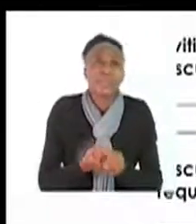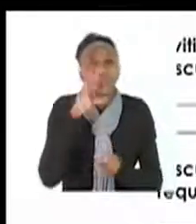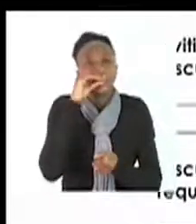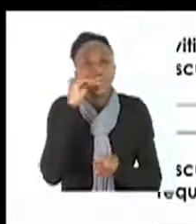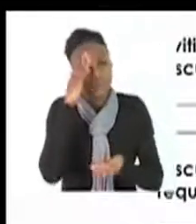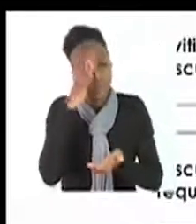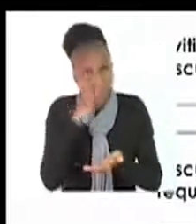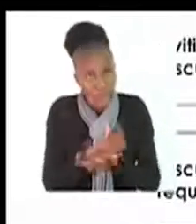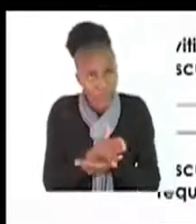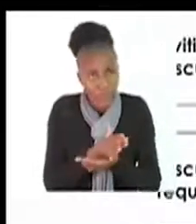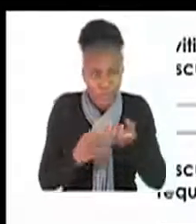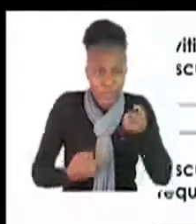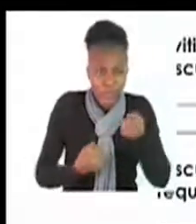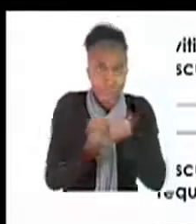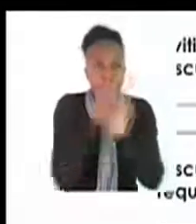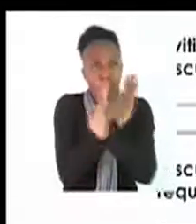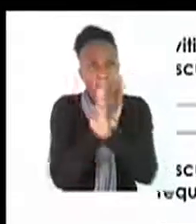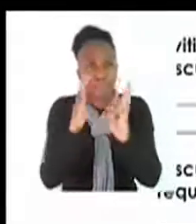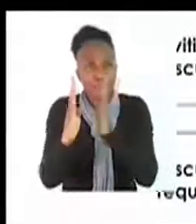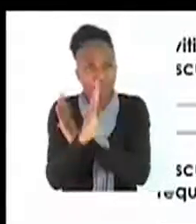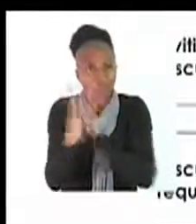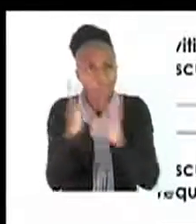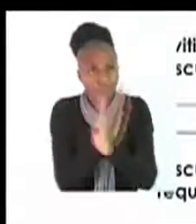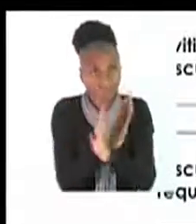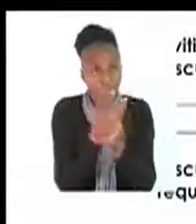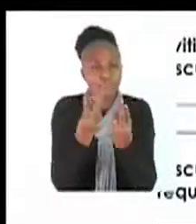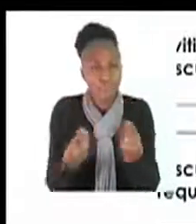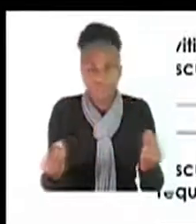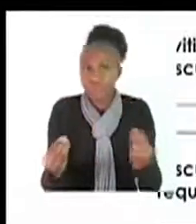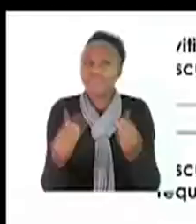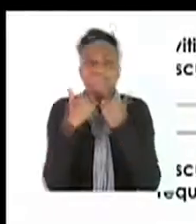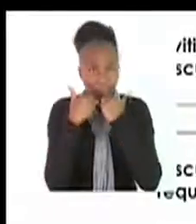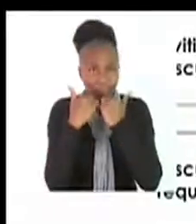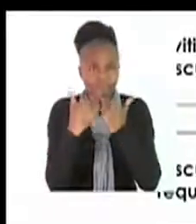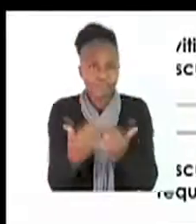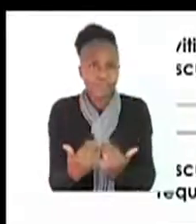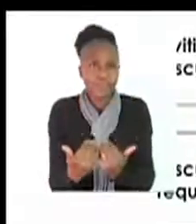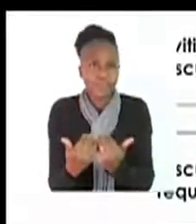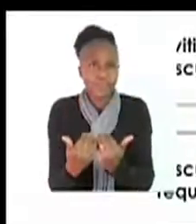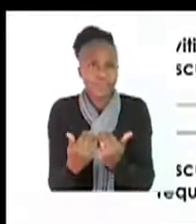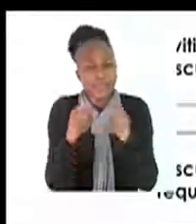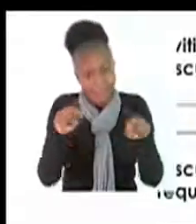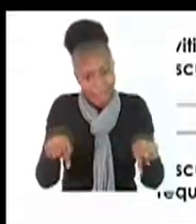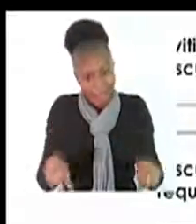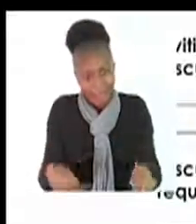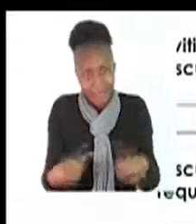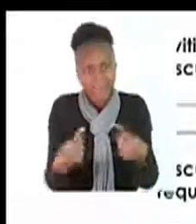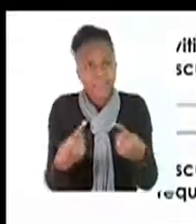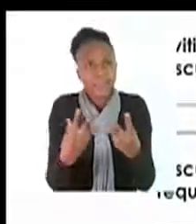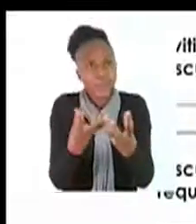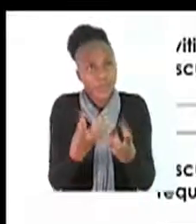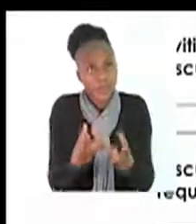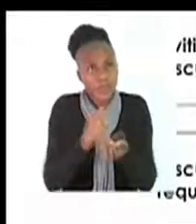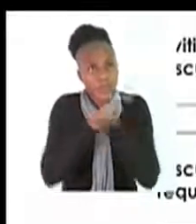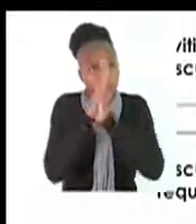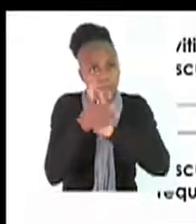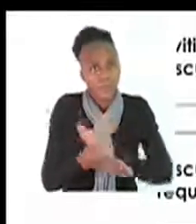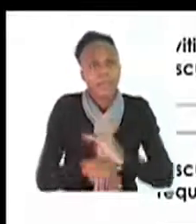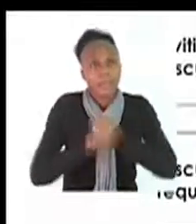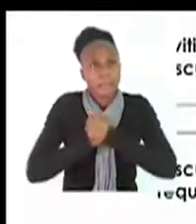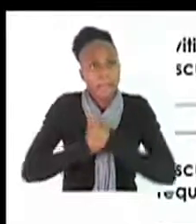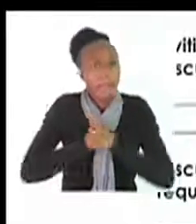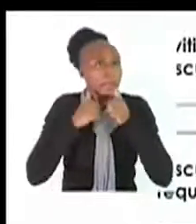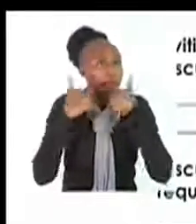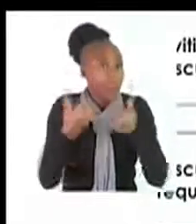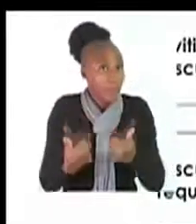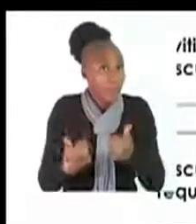supporter, and a hard worker. The list is very much endless. The resources needed to be a responsible parent. A parent